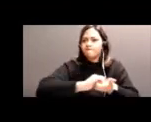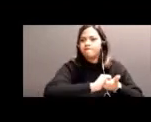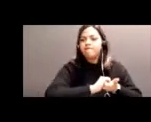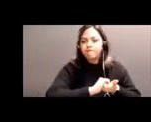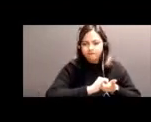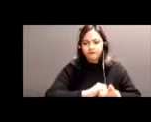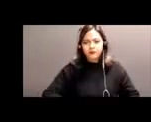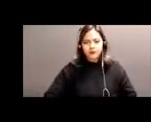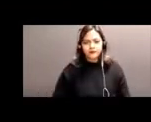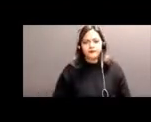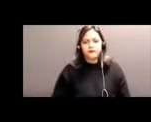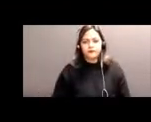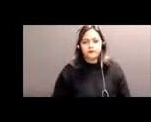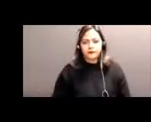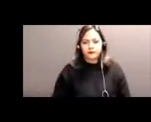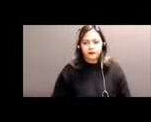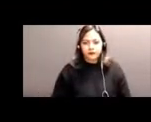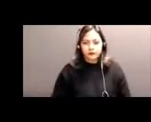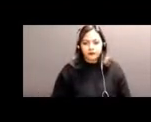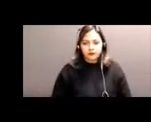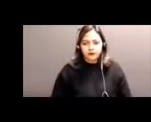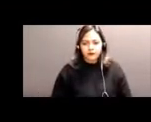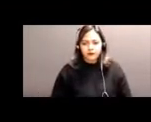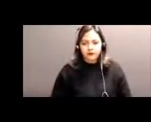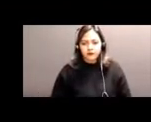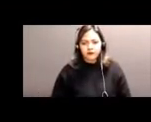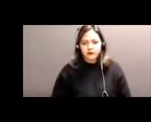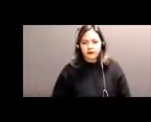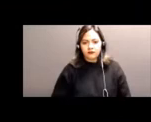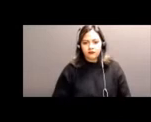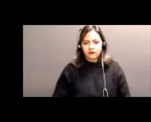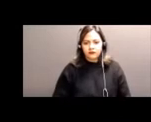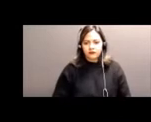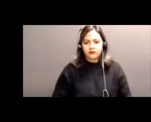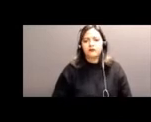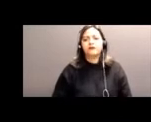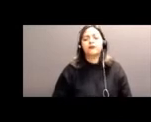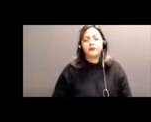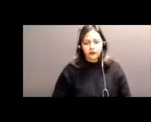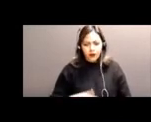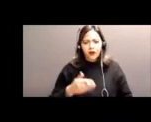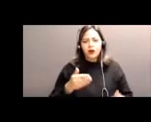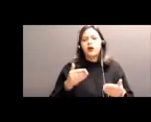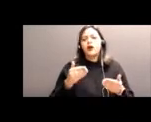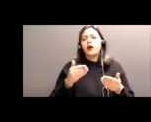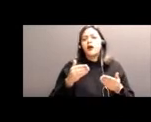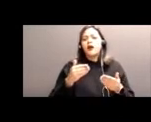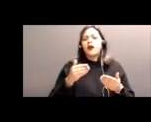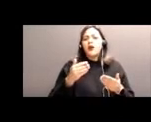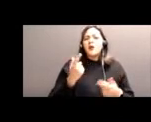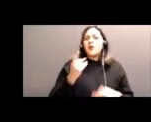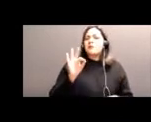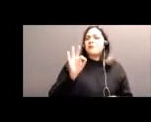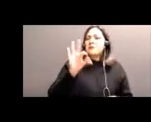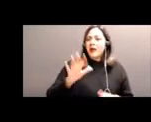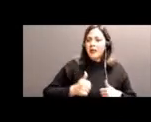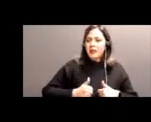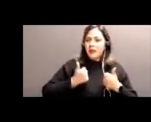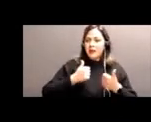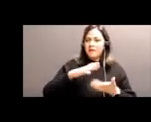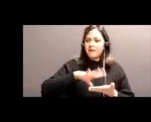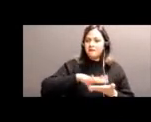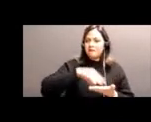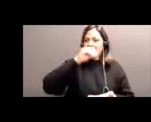So moving on, I'd like to share a little bit of a life lesson. I was presenting at a conference.